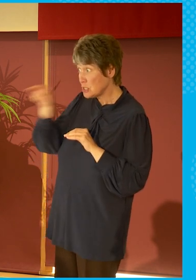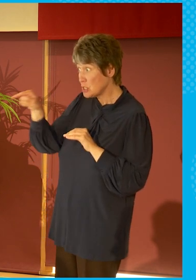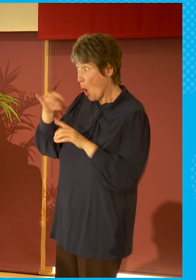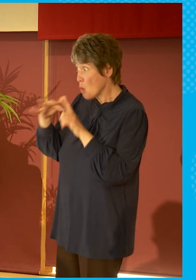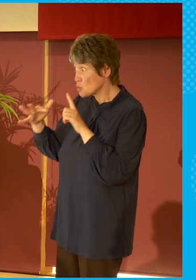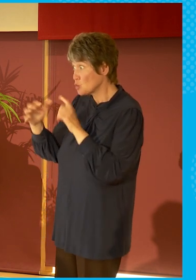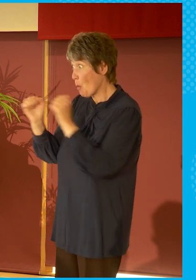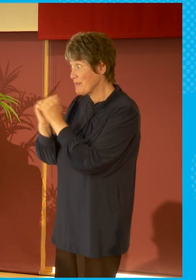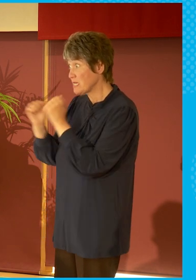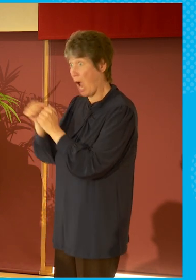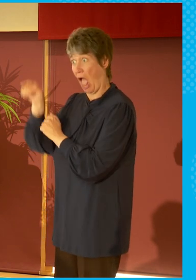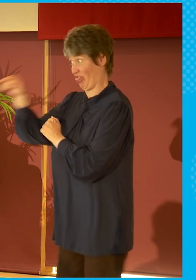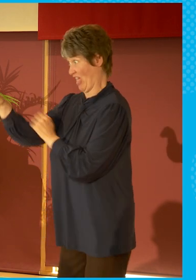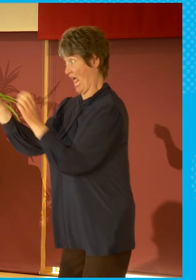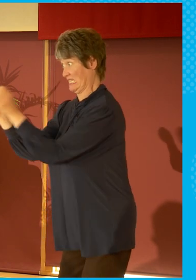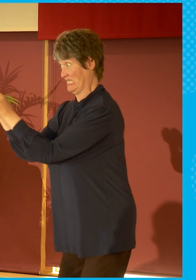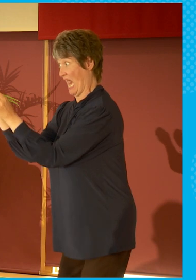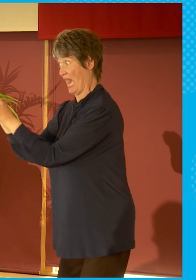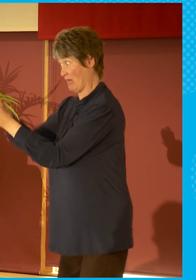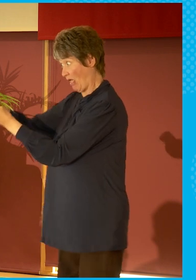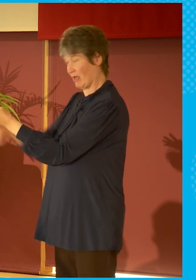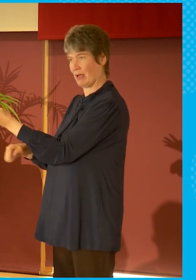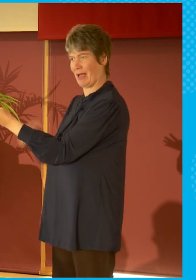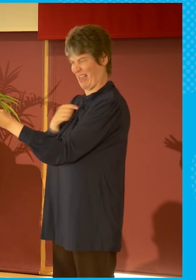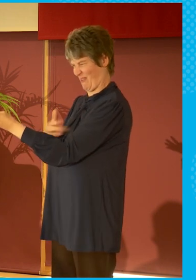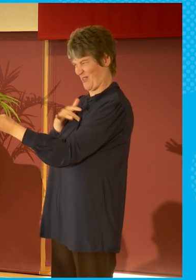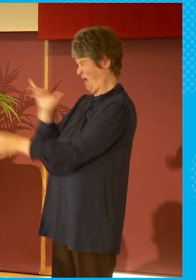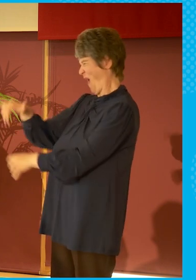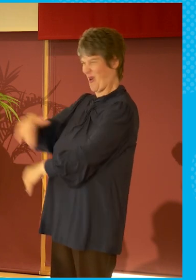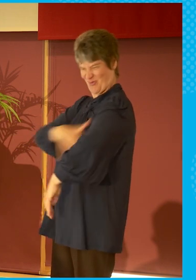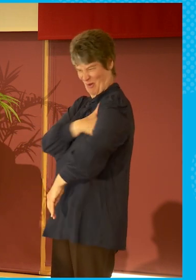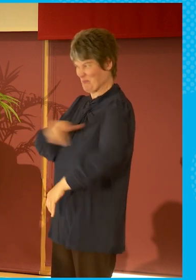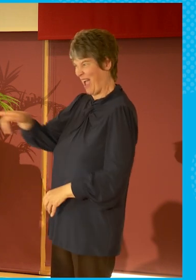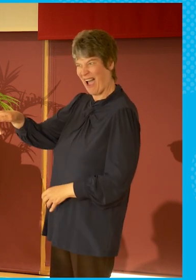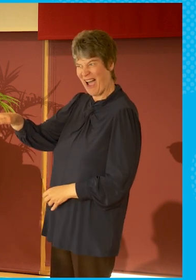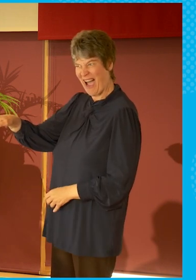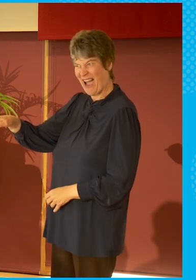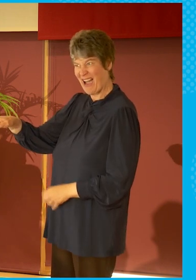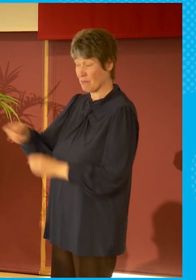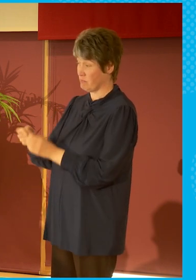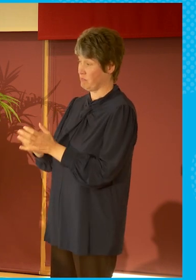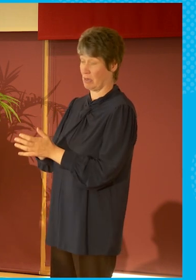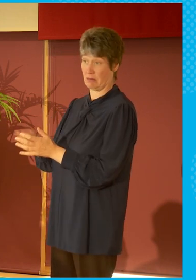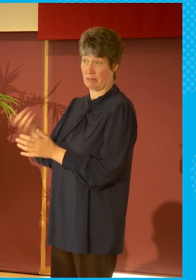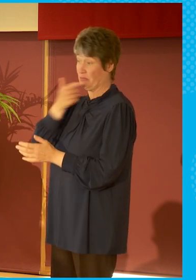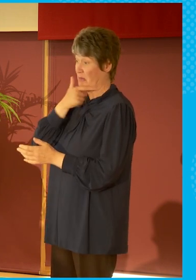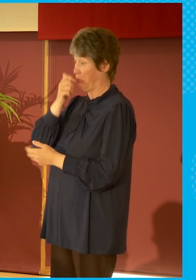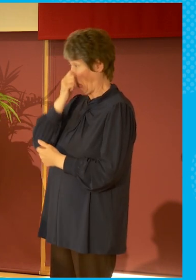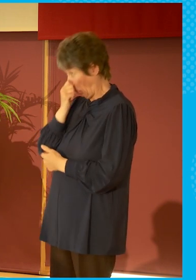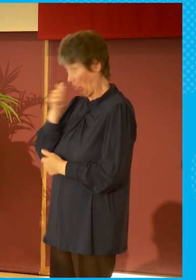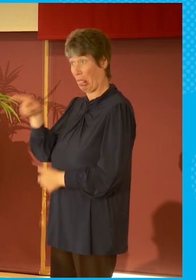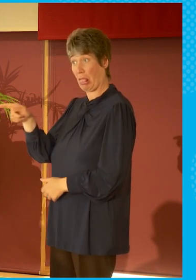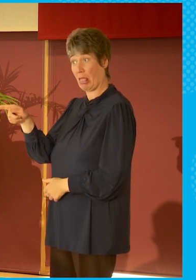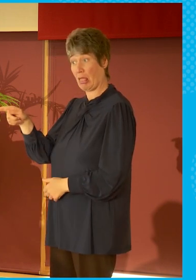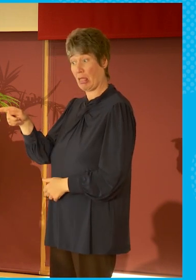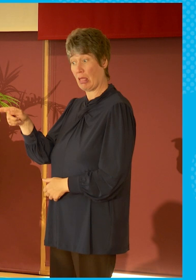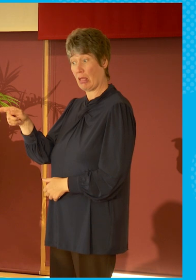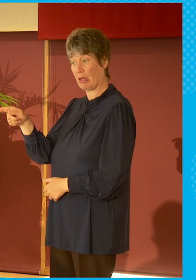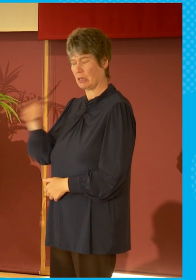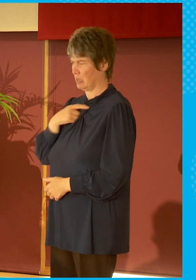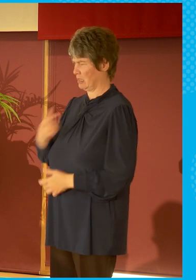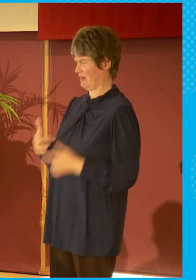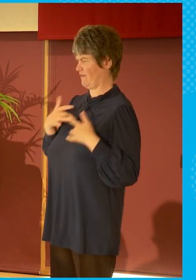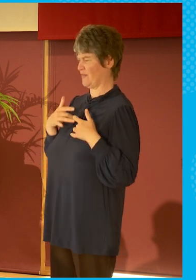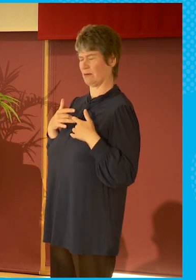you know, an absolute load of nonsense. But increasingly, I do feel that the coverage it gets,